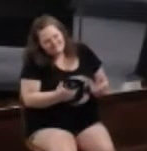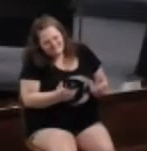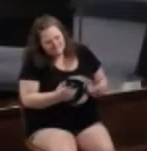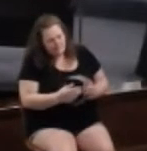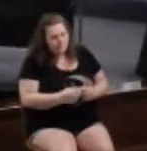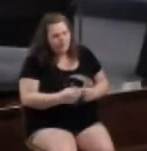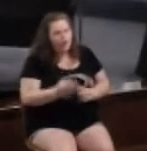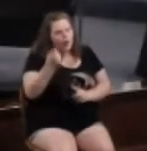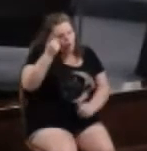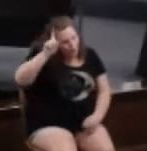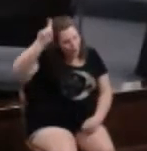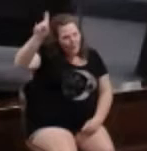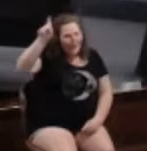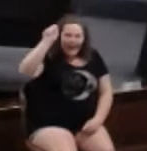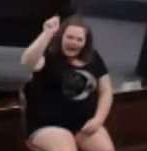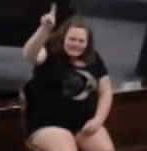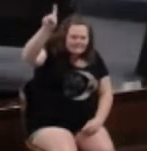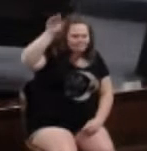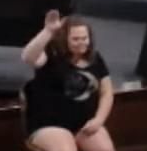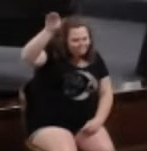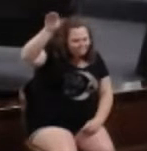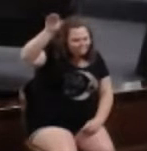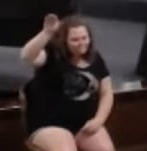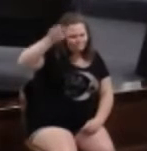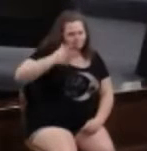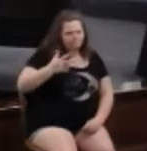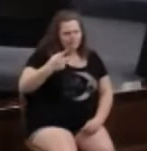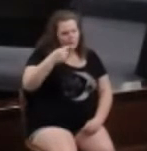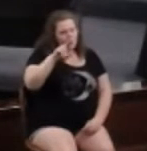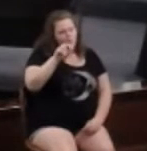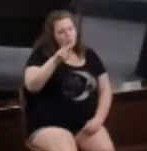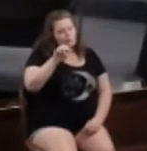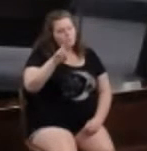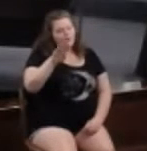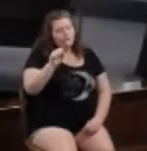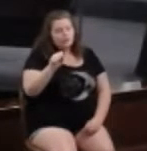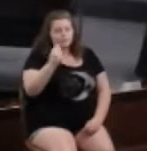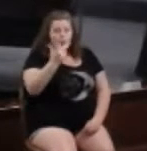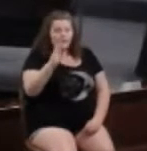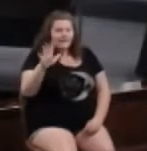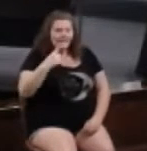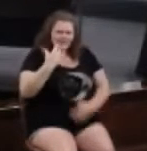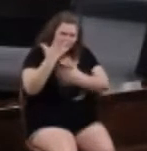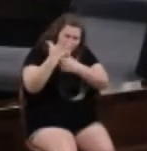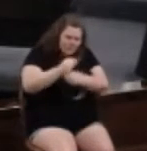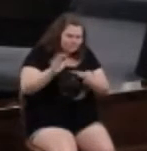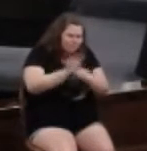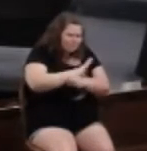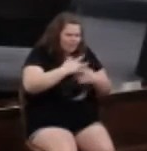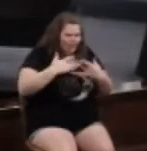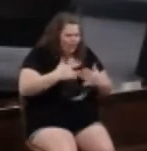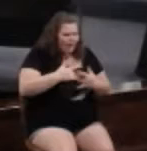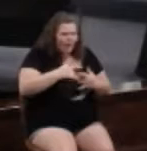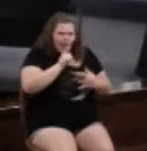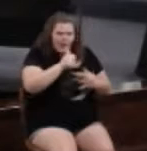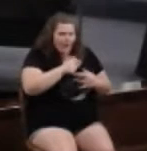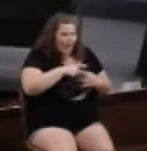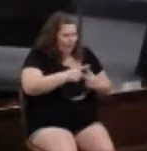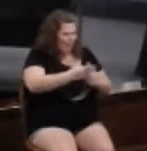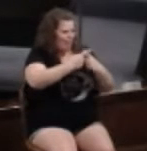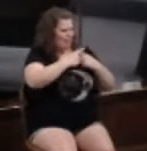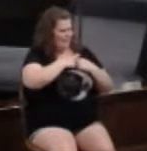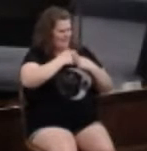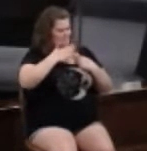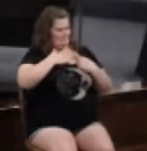Go to God, asking. Proverbs 3, 5 says, Trust in the Lord with all your heart, and do not lean on your own